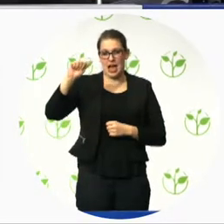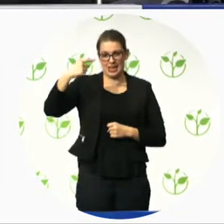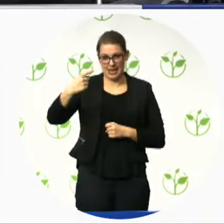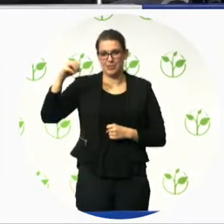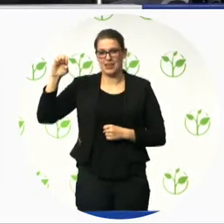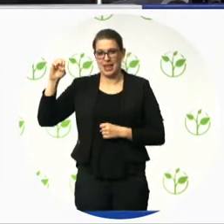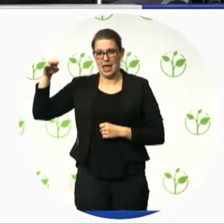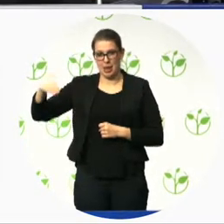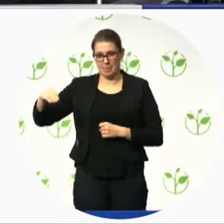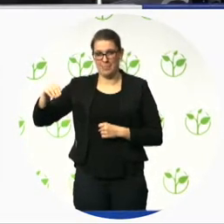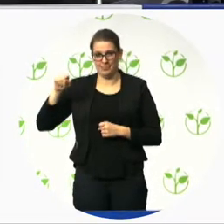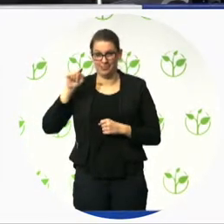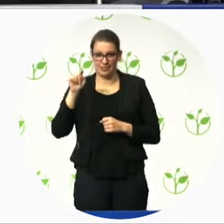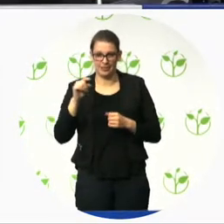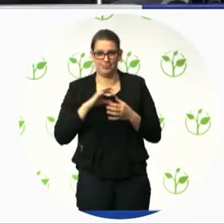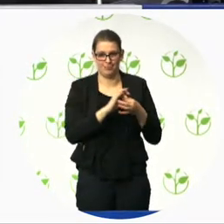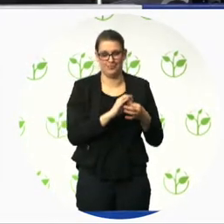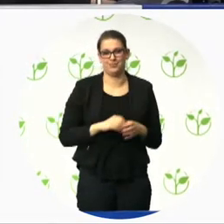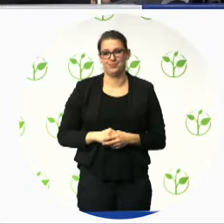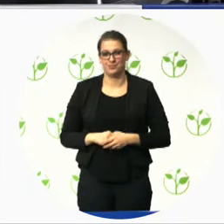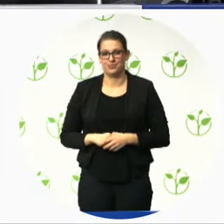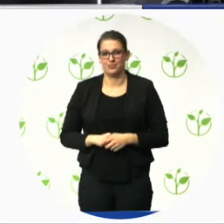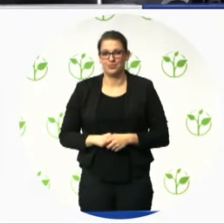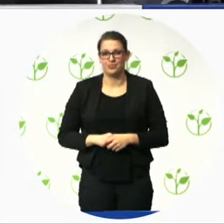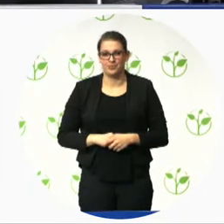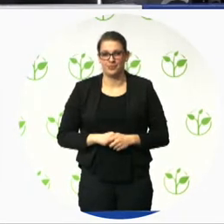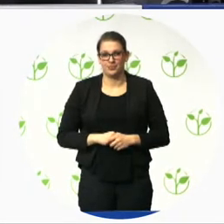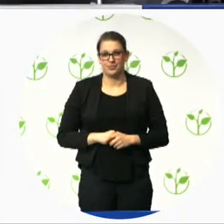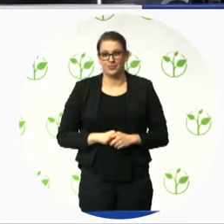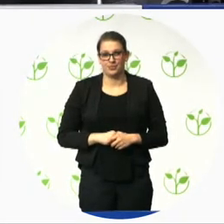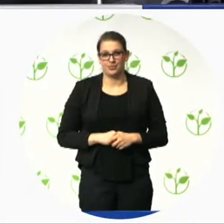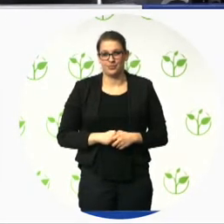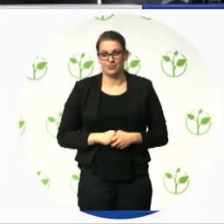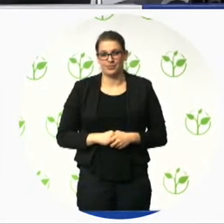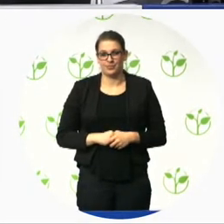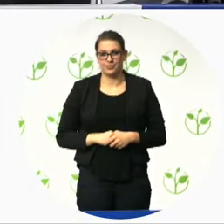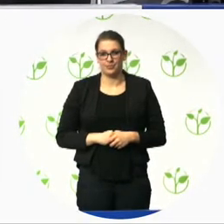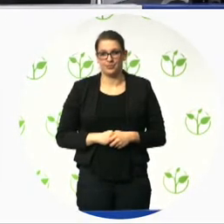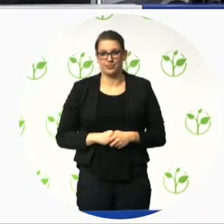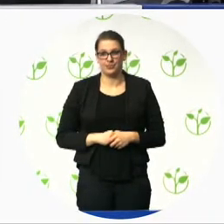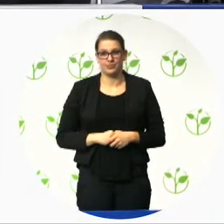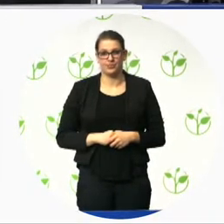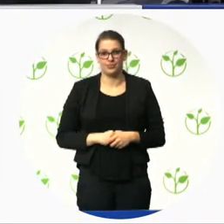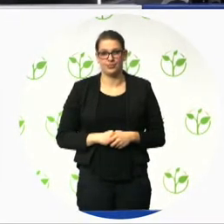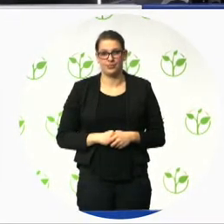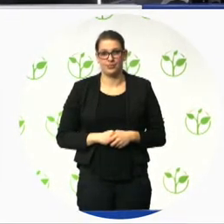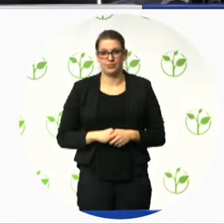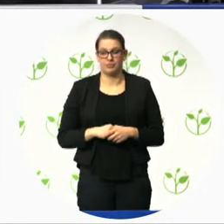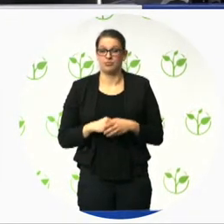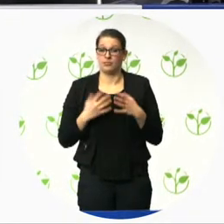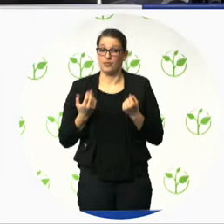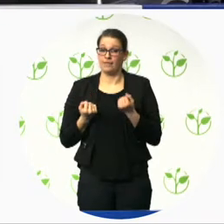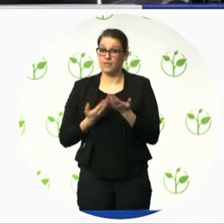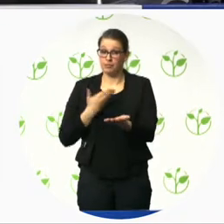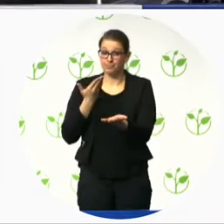And the committee also provides decision recommendations for special cases to guarantee the uniformity of